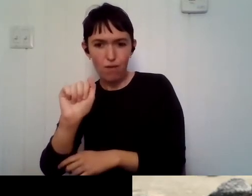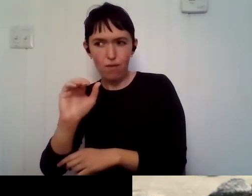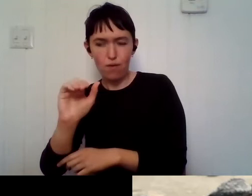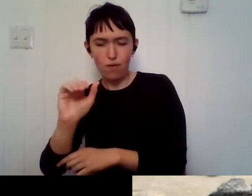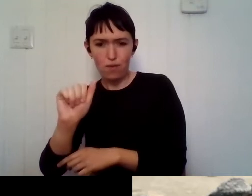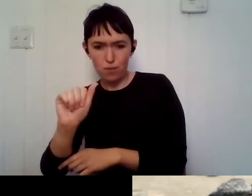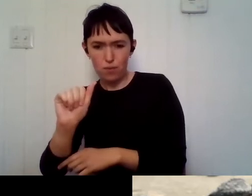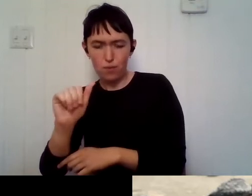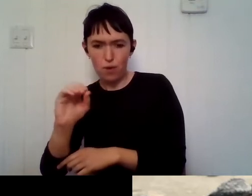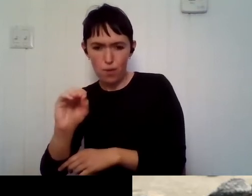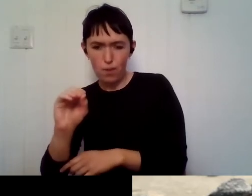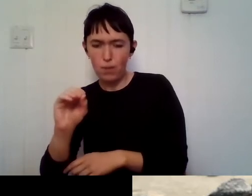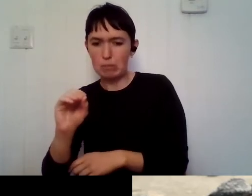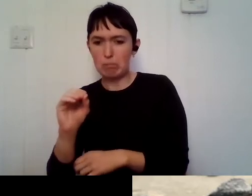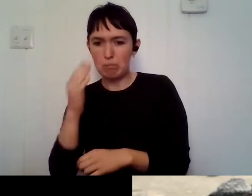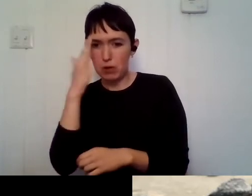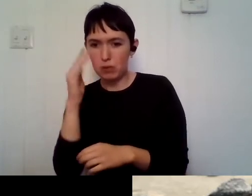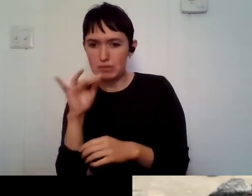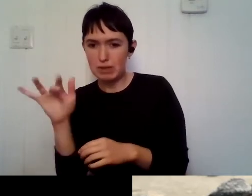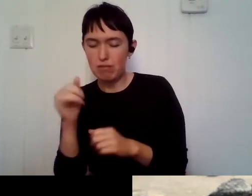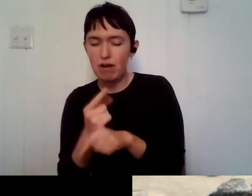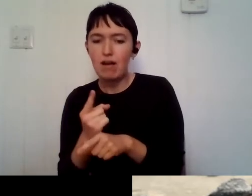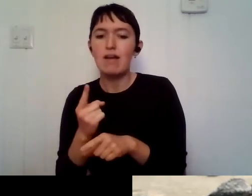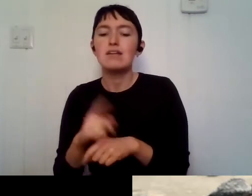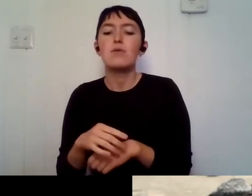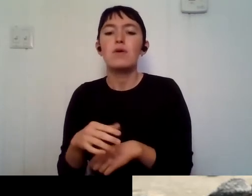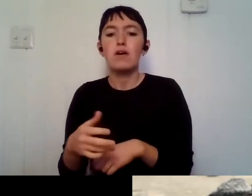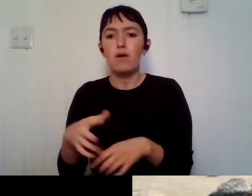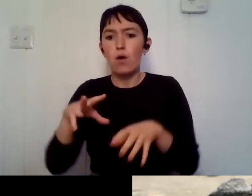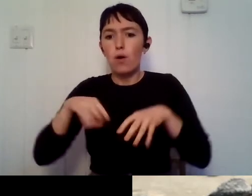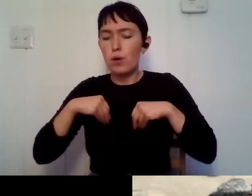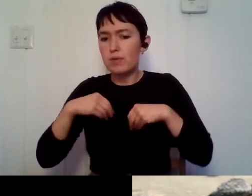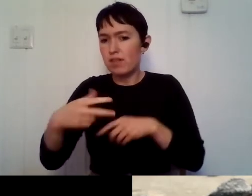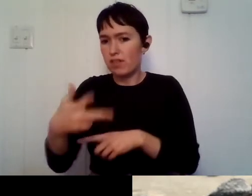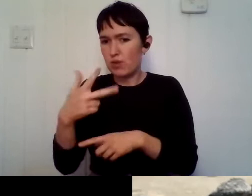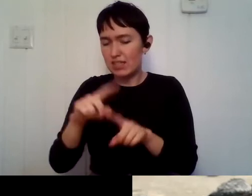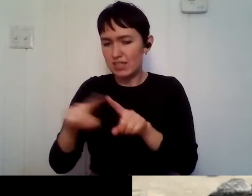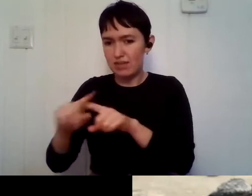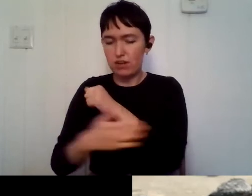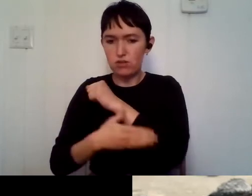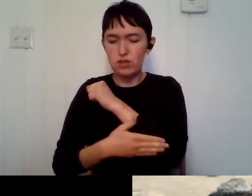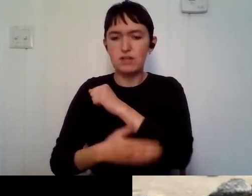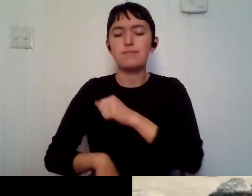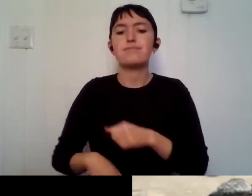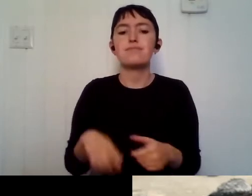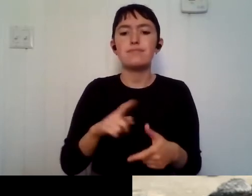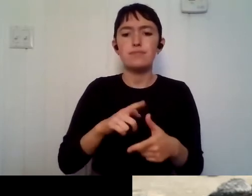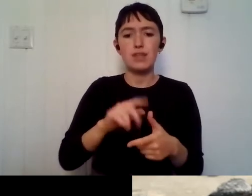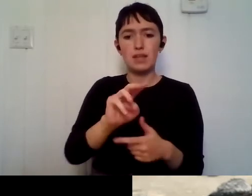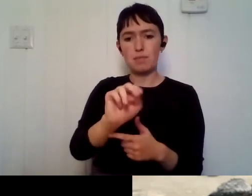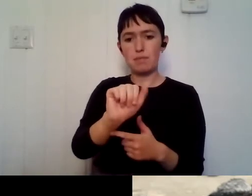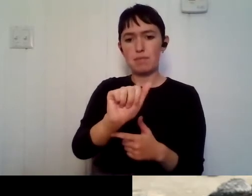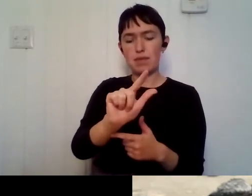owned by three different countries. It's part of Malaysia. Um, Brunei is on that island as well as